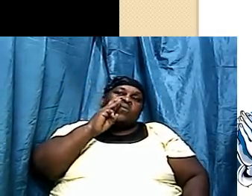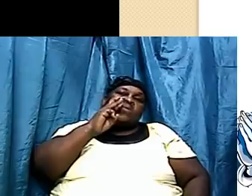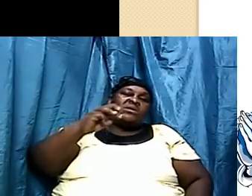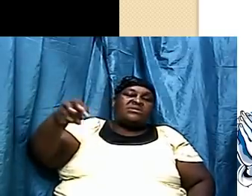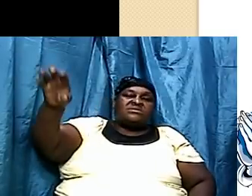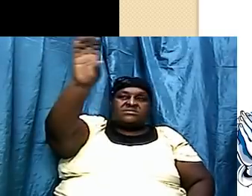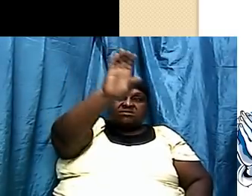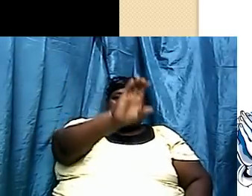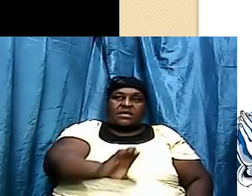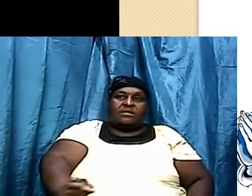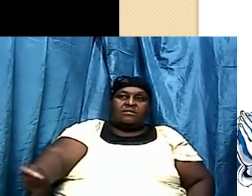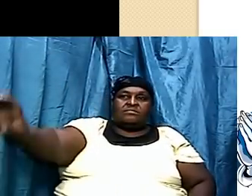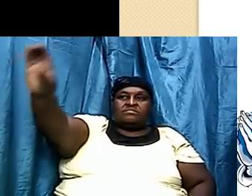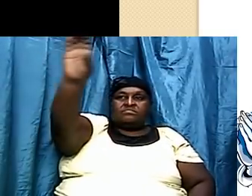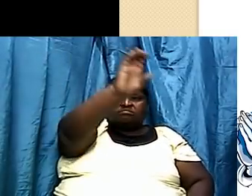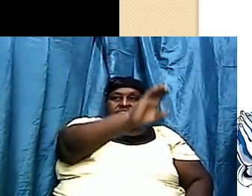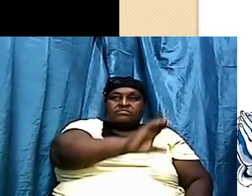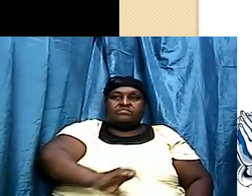1580